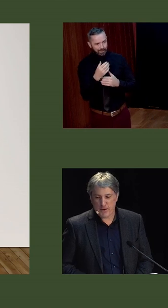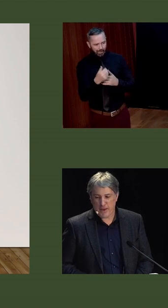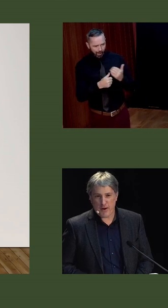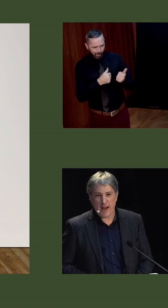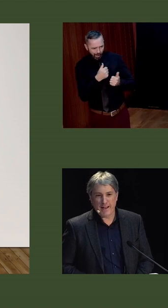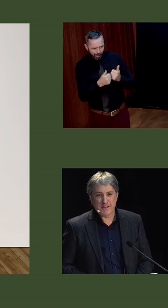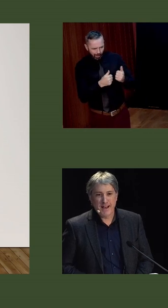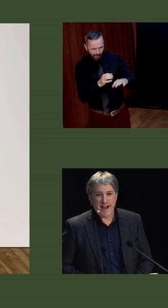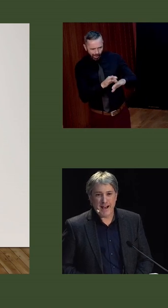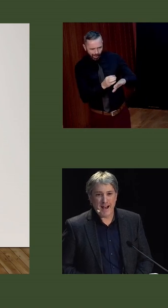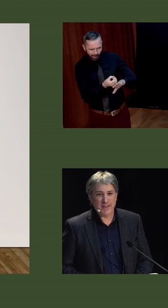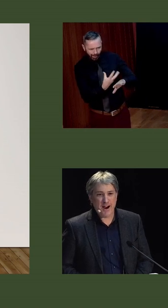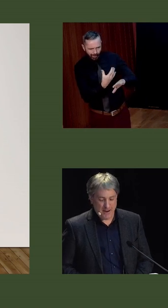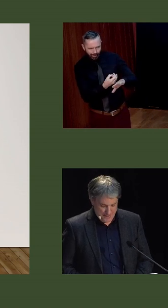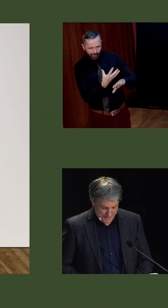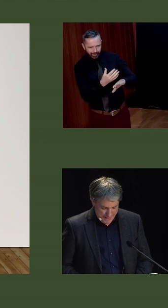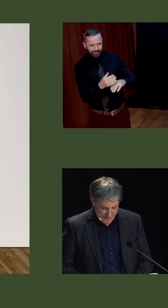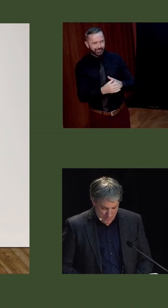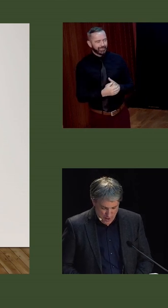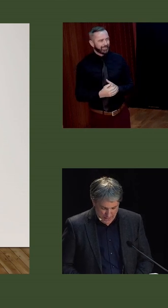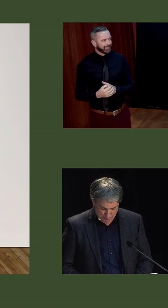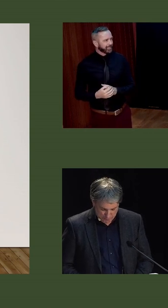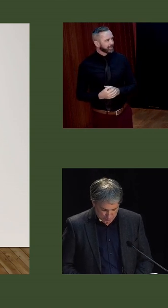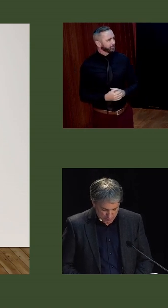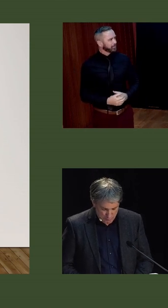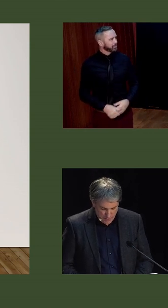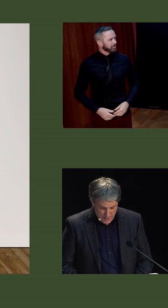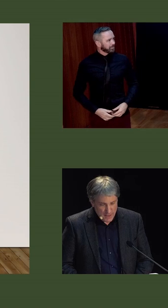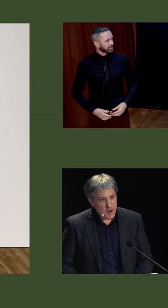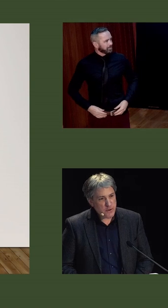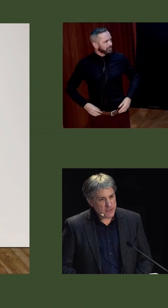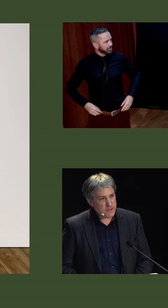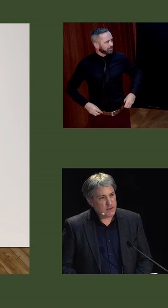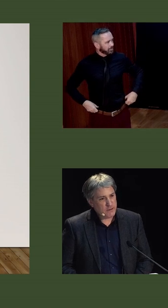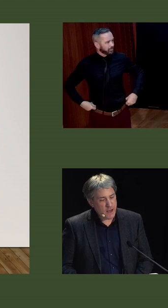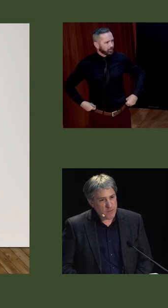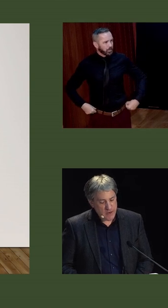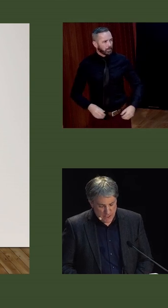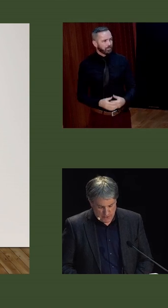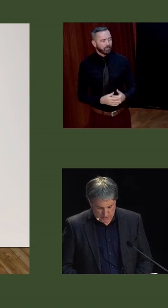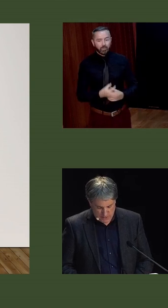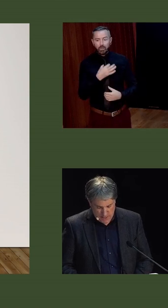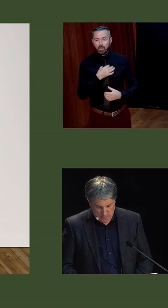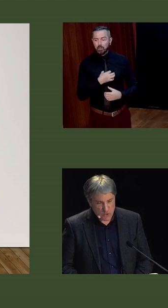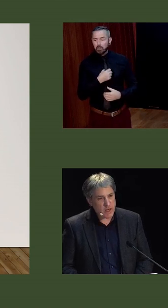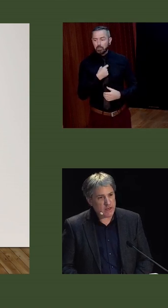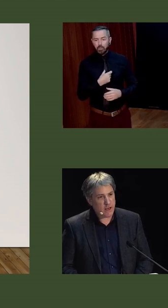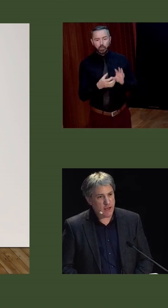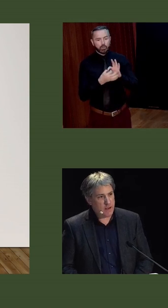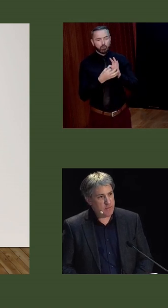He's looking there at the cardinal's ring. Now, personal relations